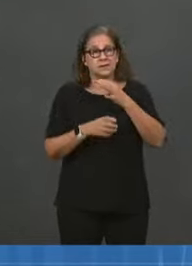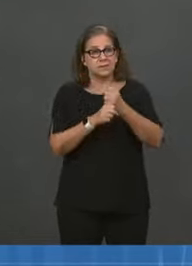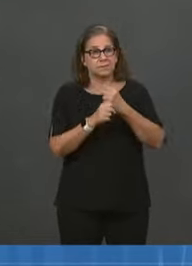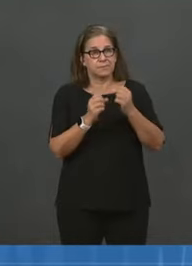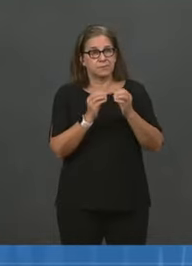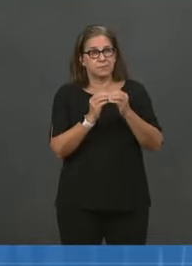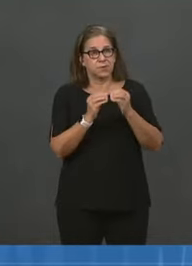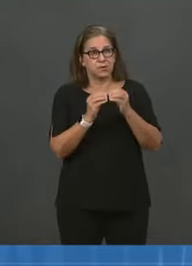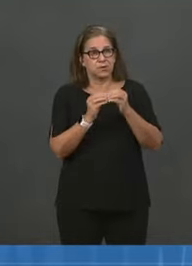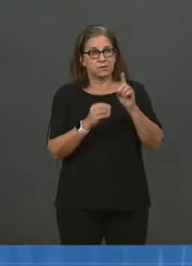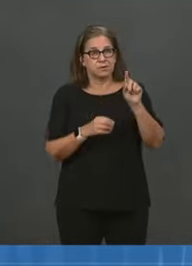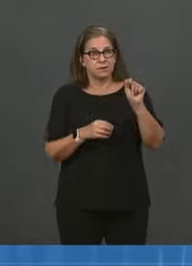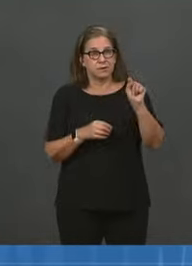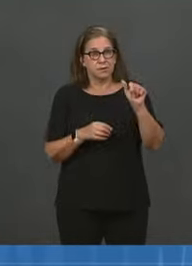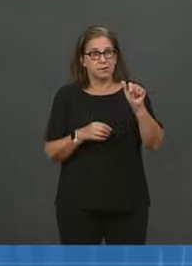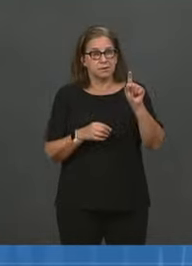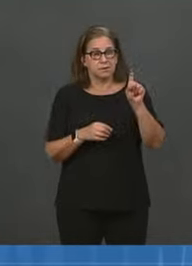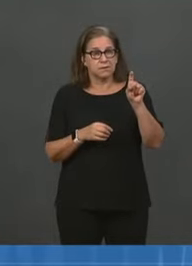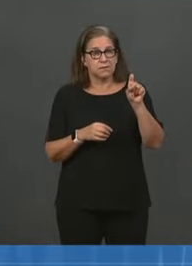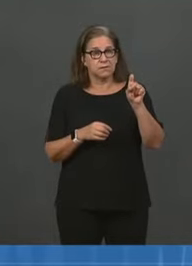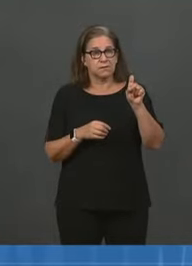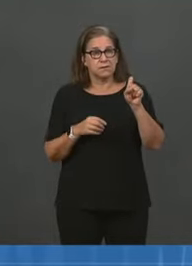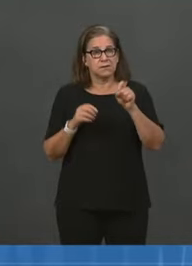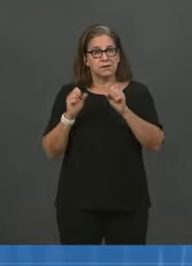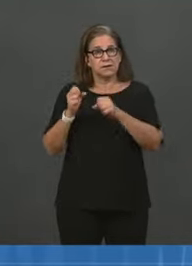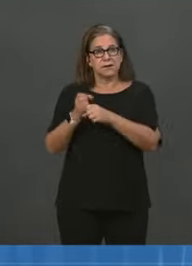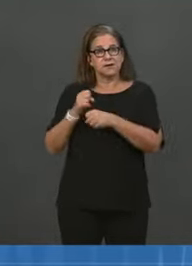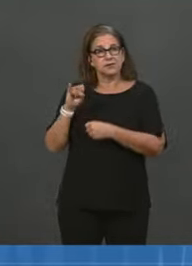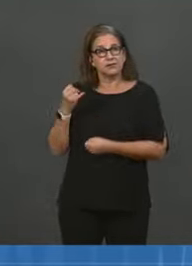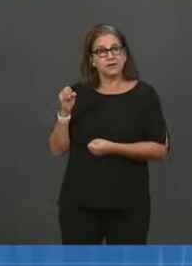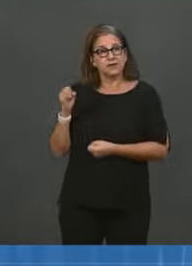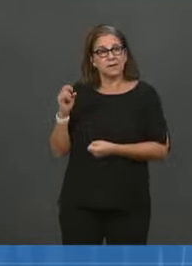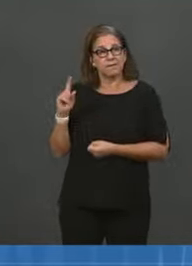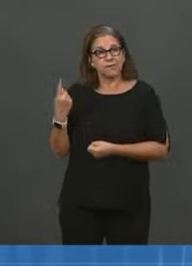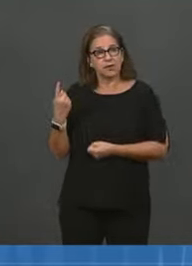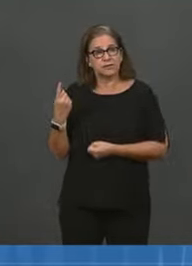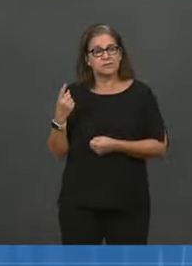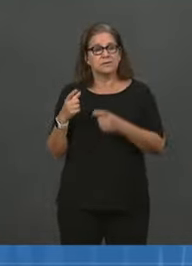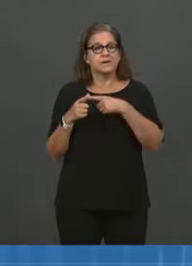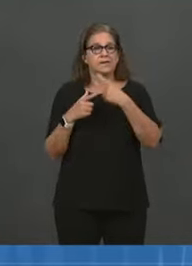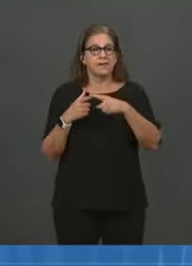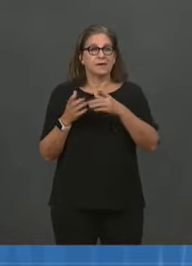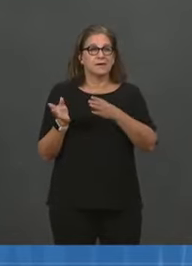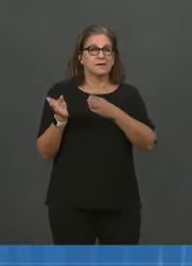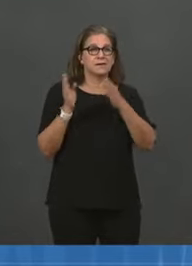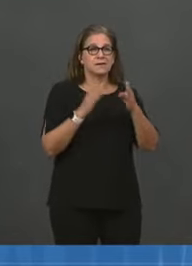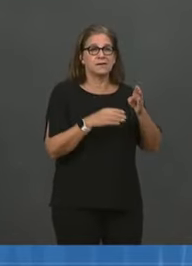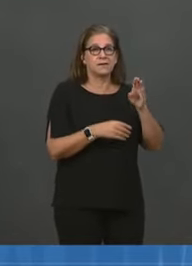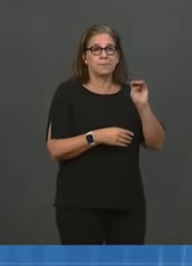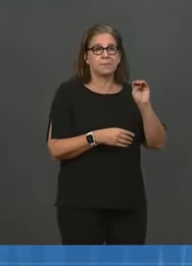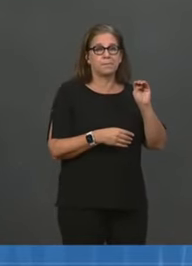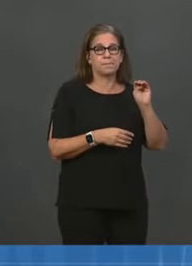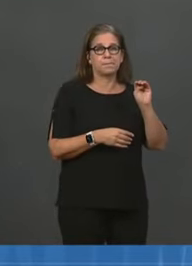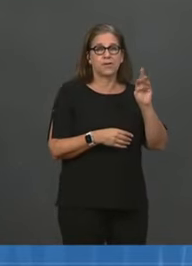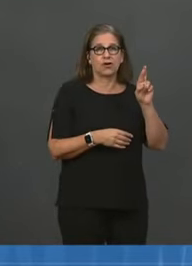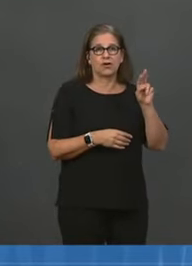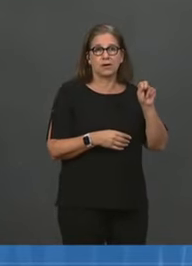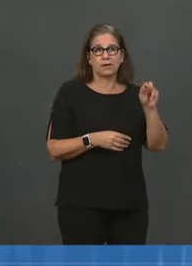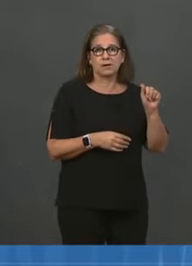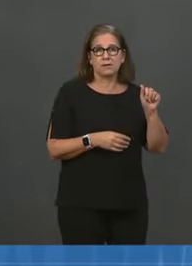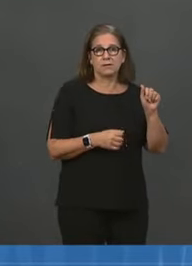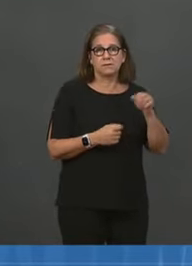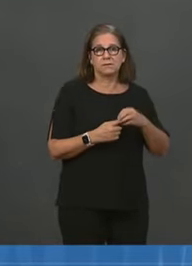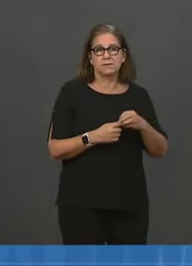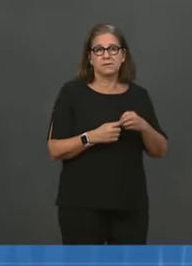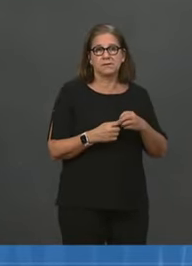followed by an mRNA if that, you know, ends up? Mr. So, Dr. Fauci, on the 50-microgram dose, to you first, and then